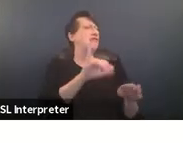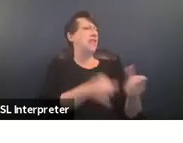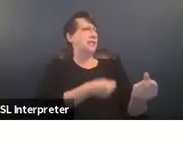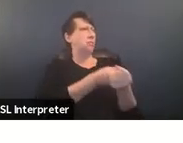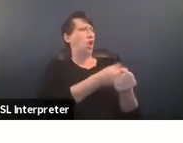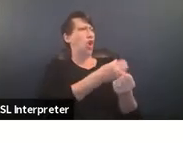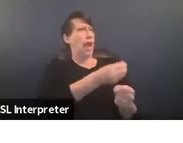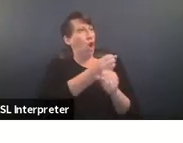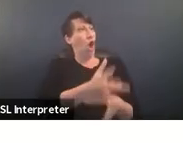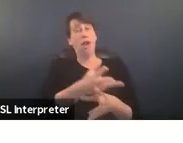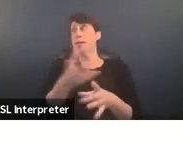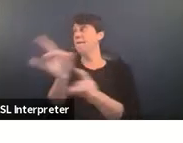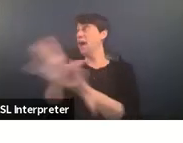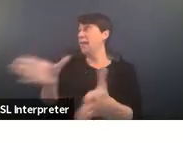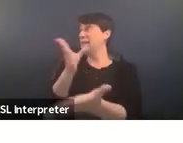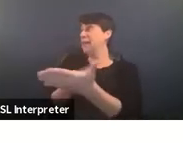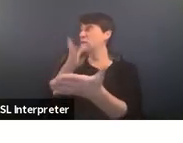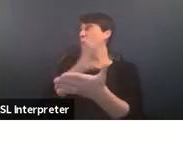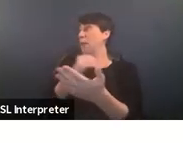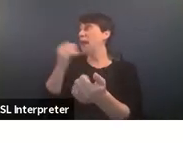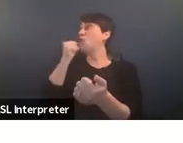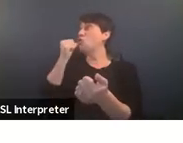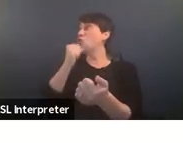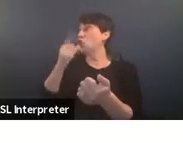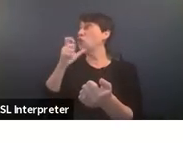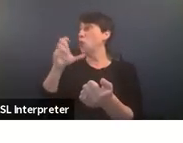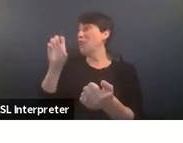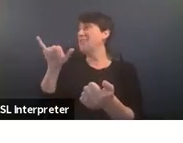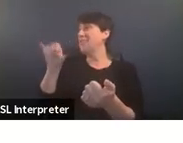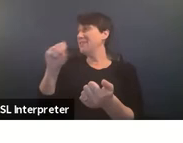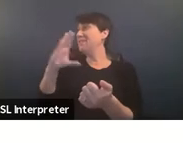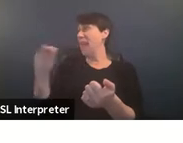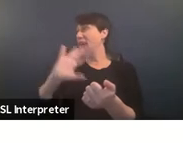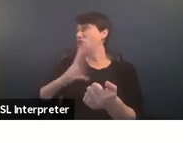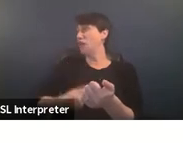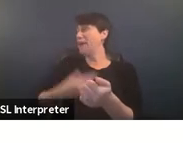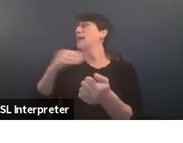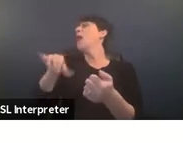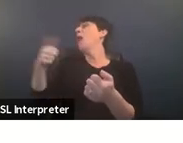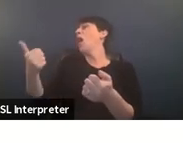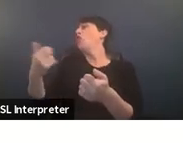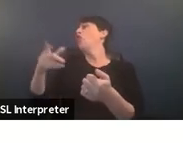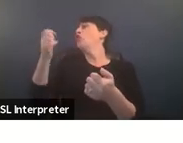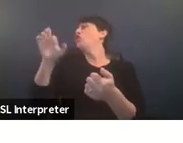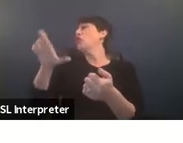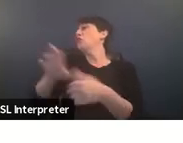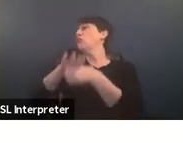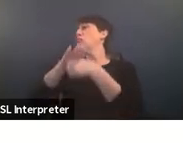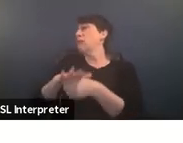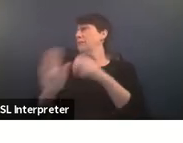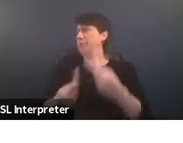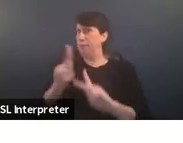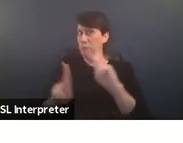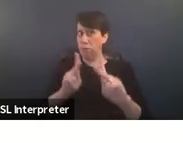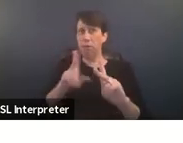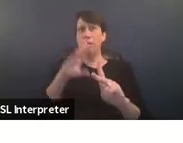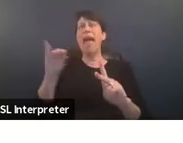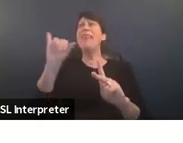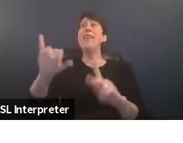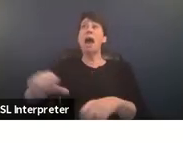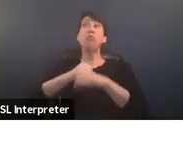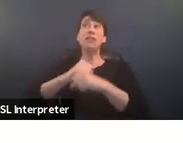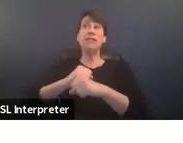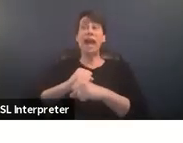cause violence against women and girls who are cis and trans and other gender oppressed people and it protects